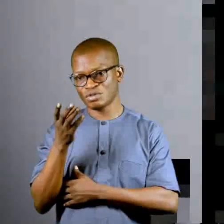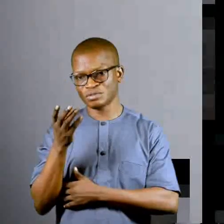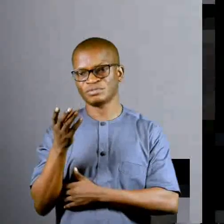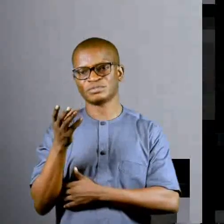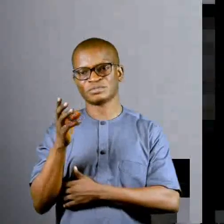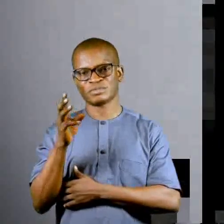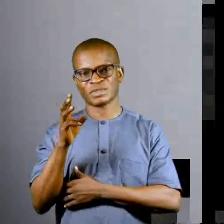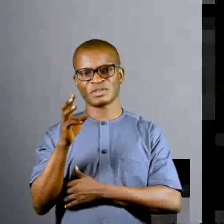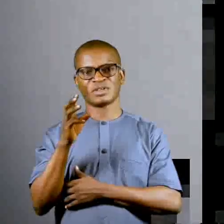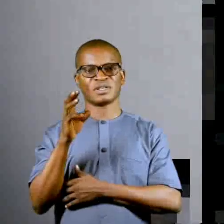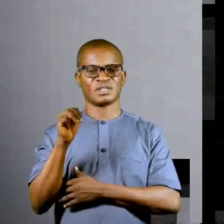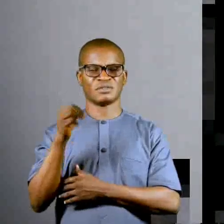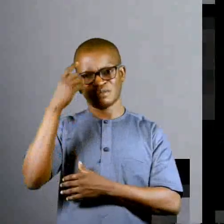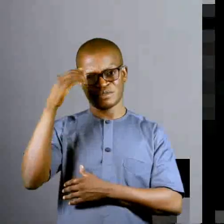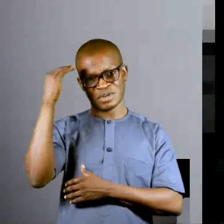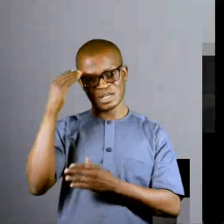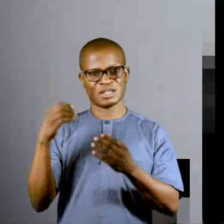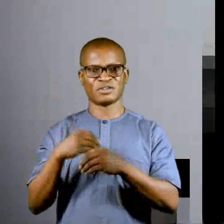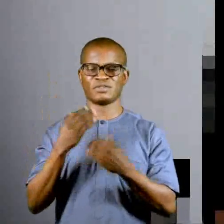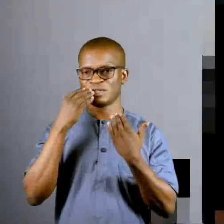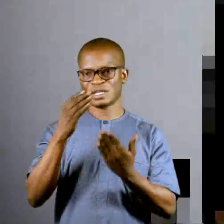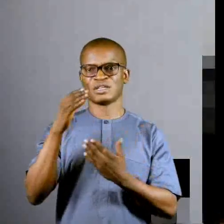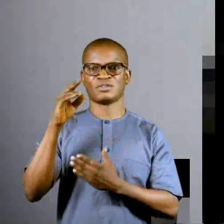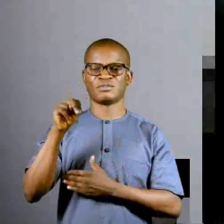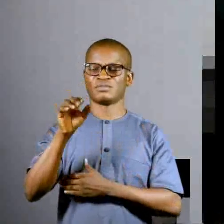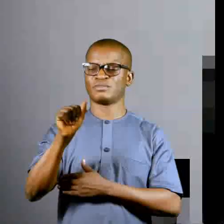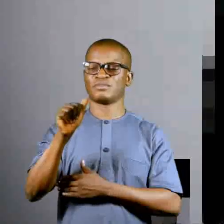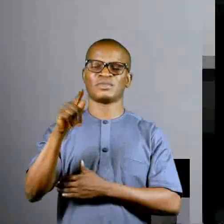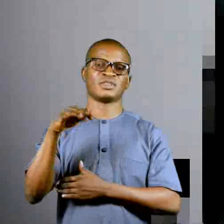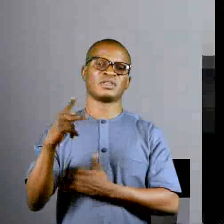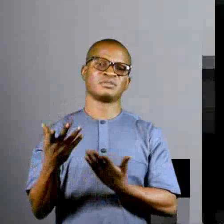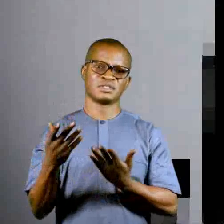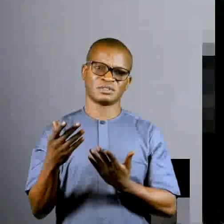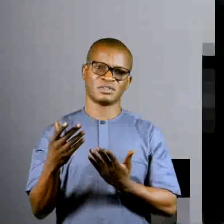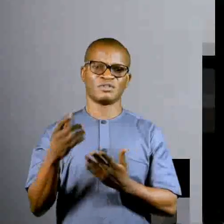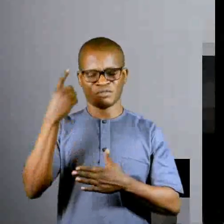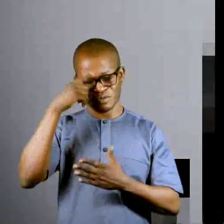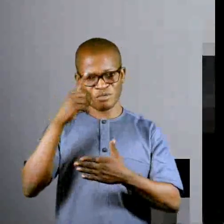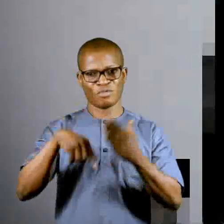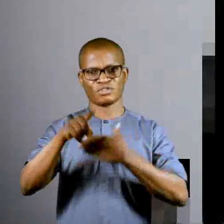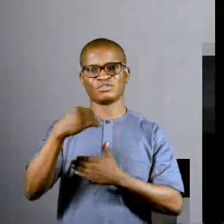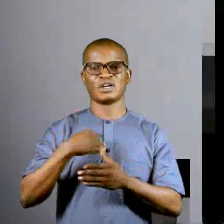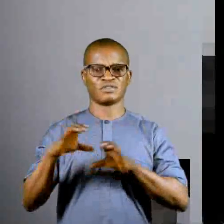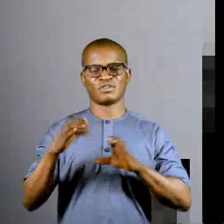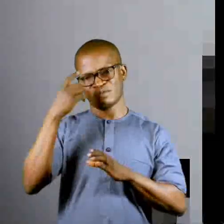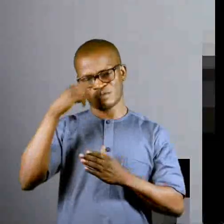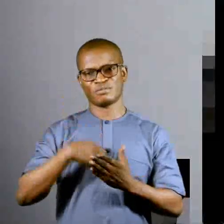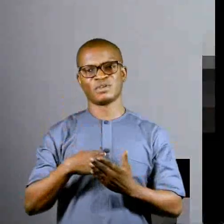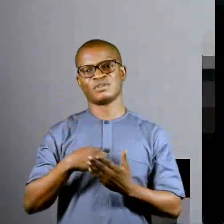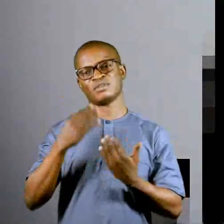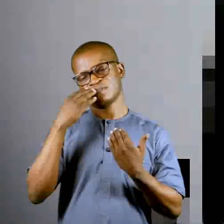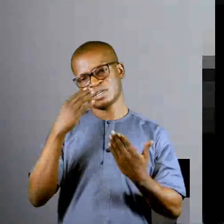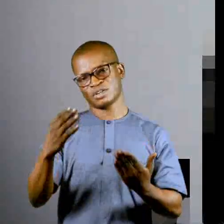him for head of his. Thank you Naptip what you have done for me.